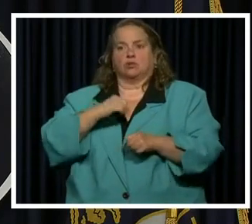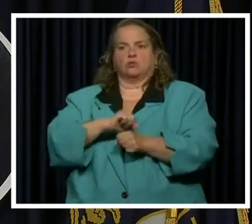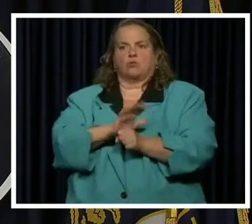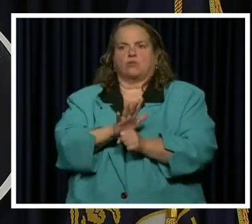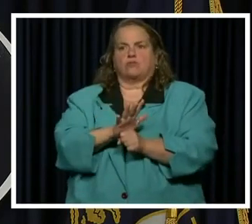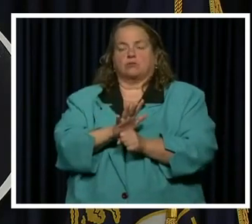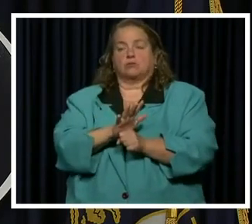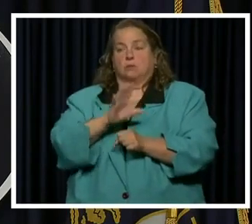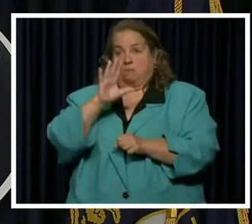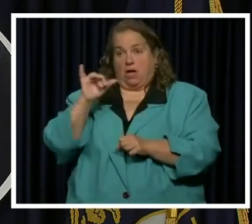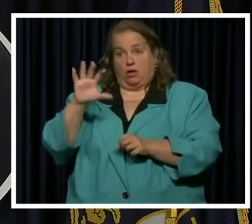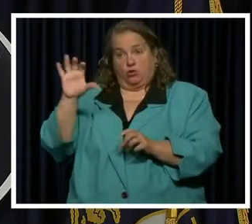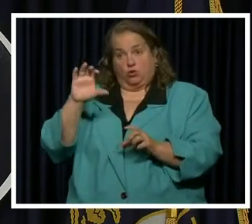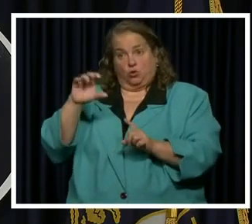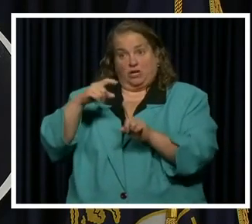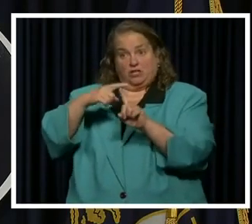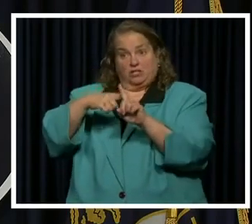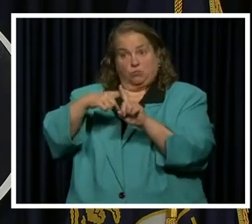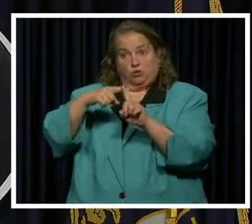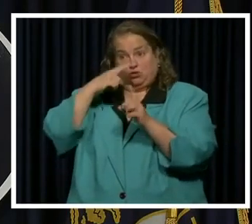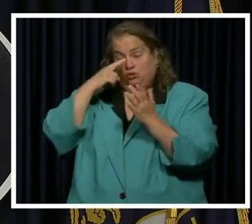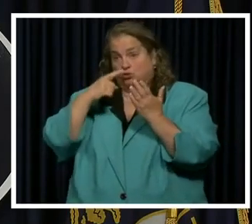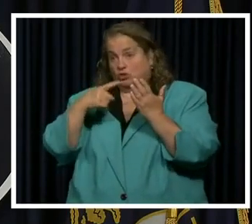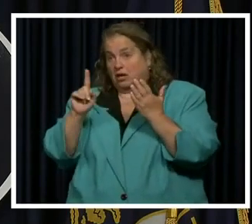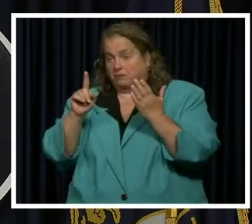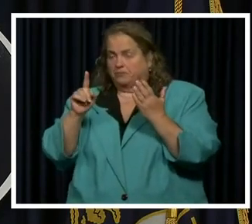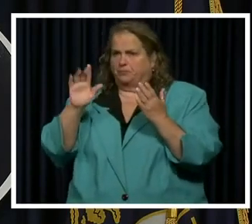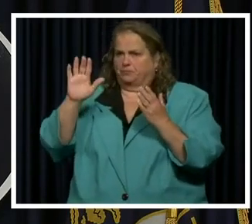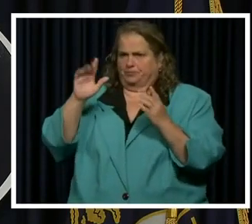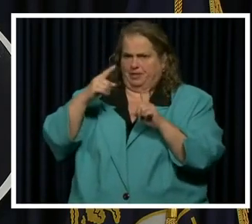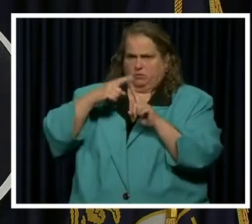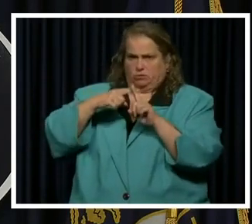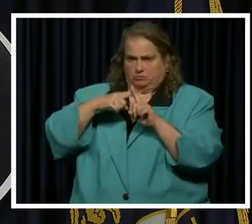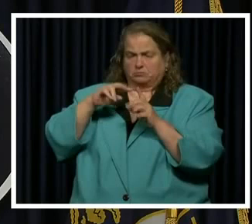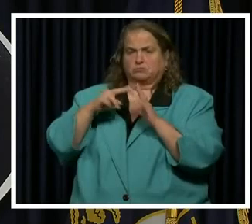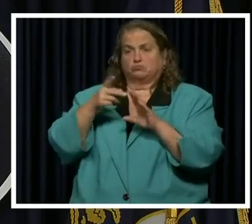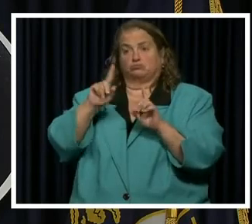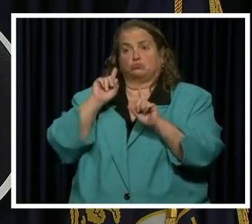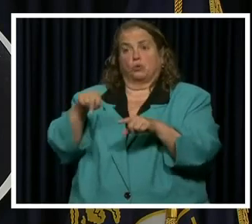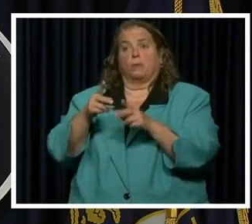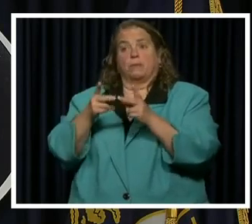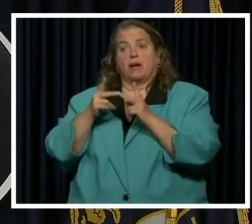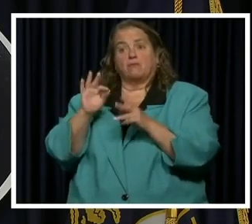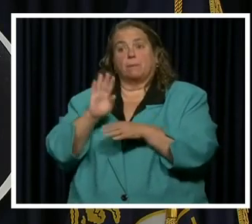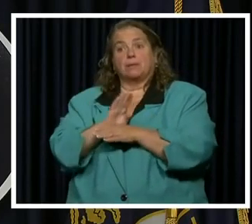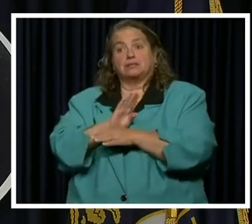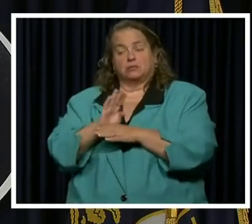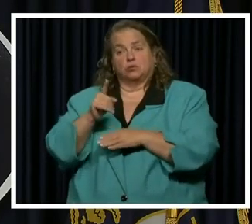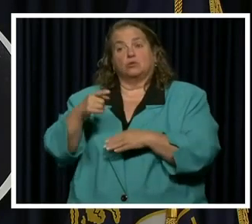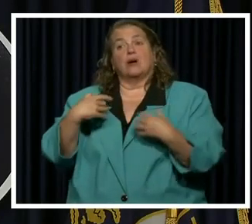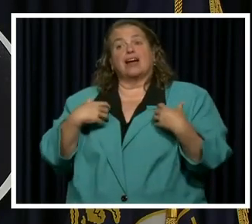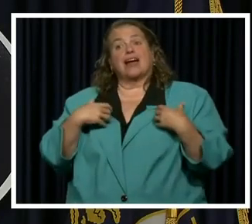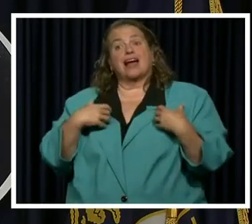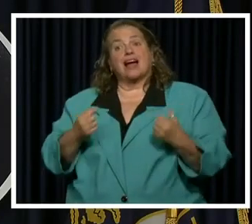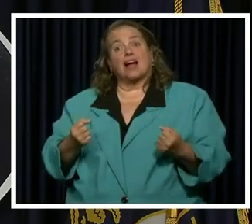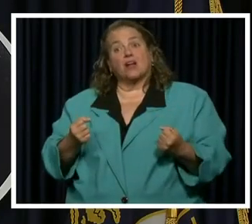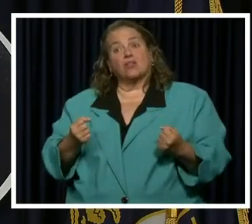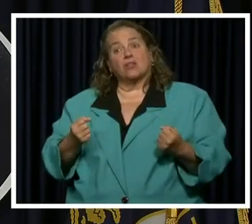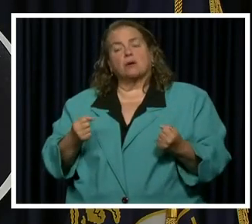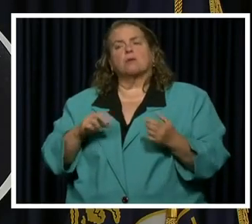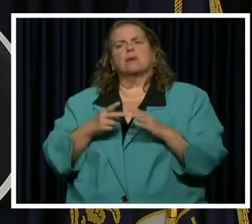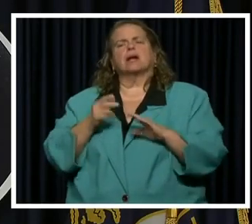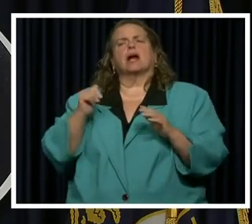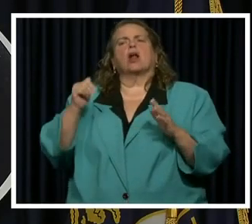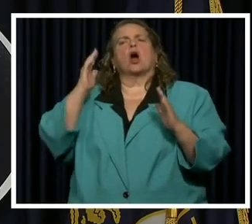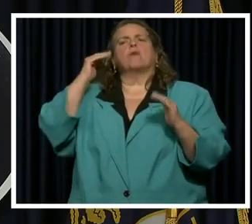But by doing a temperature check, it means that if you are going to a place of business and you are healthy, that we could at